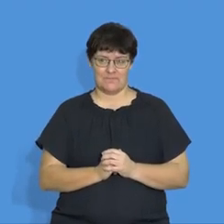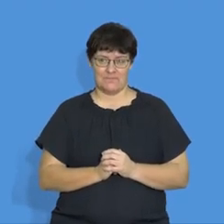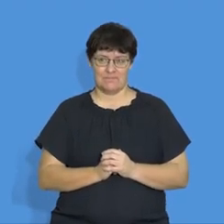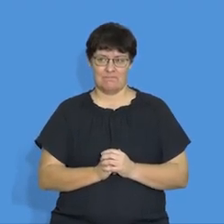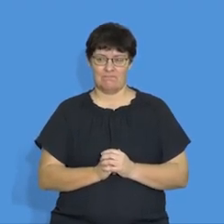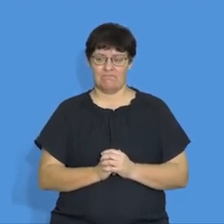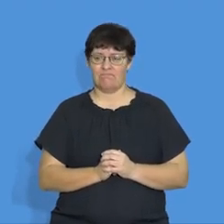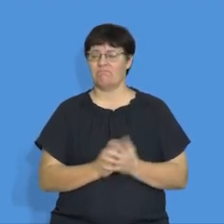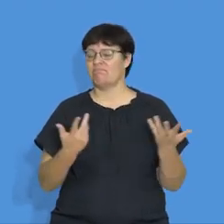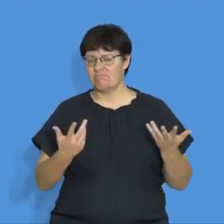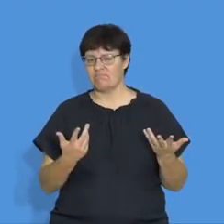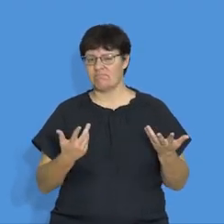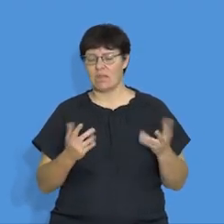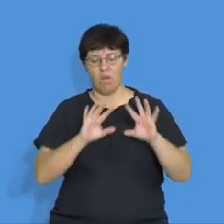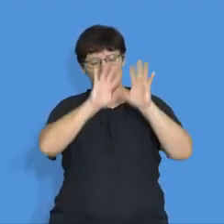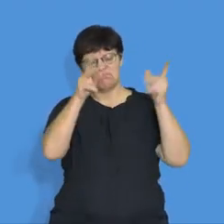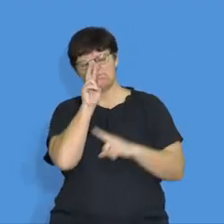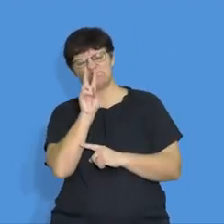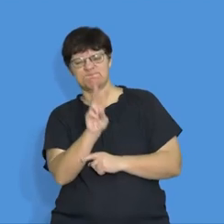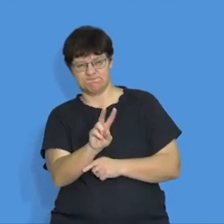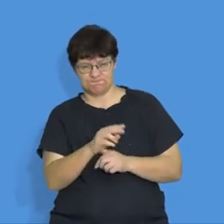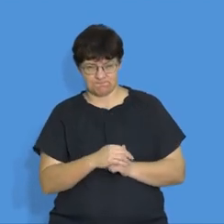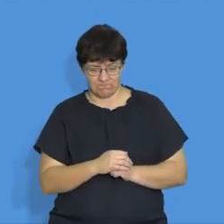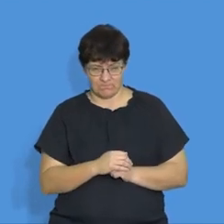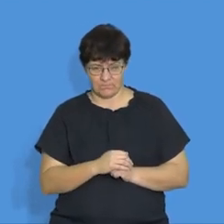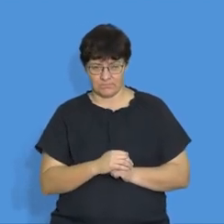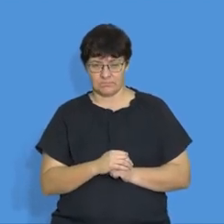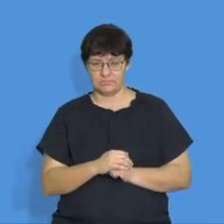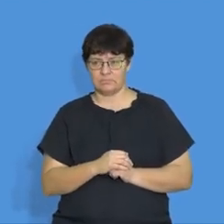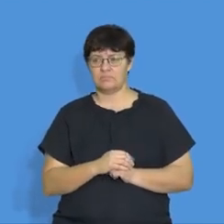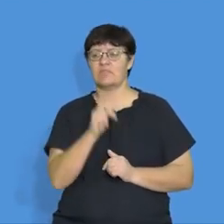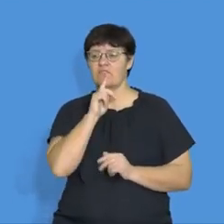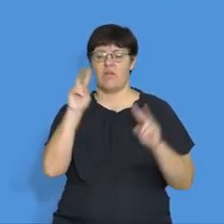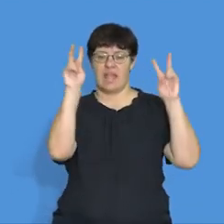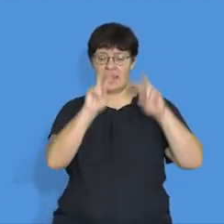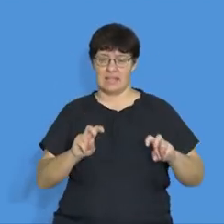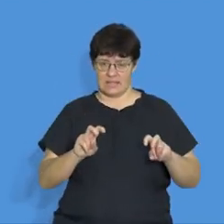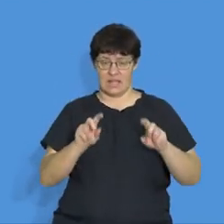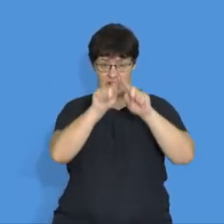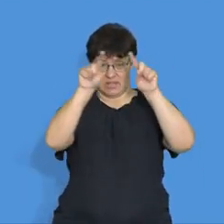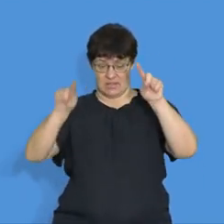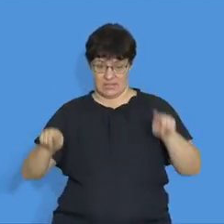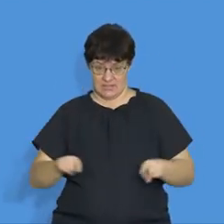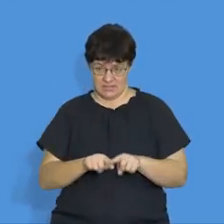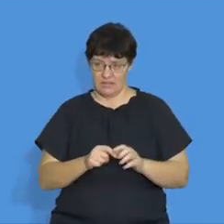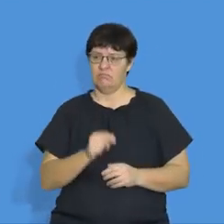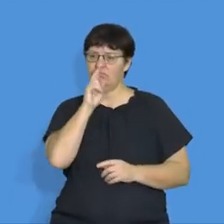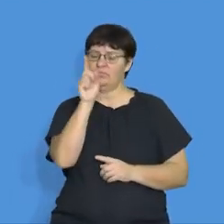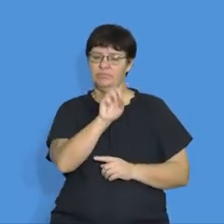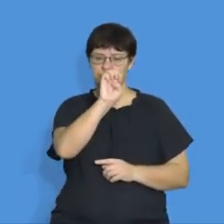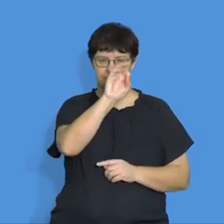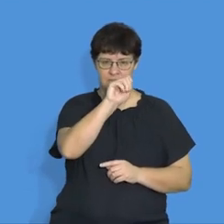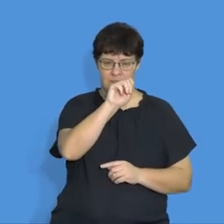Then in terms of the overview, so this is in the context of electric circuits, we're going to look at EMF,